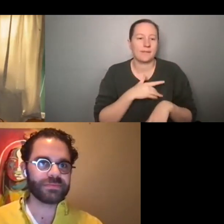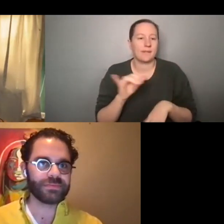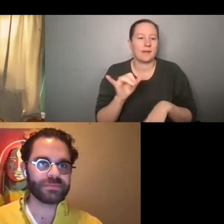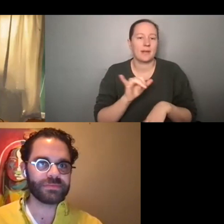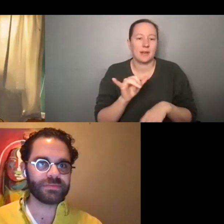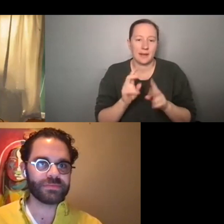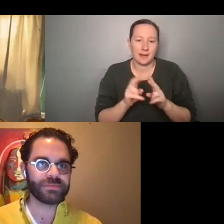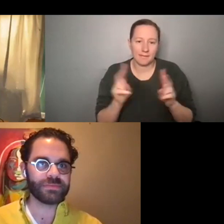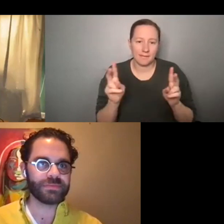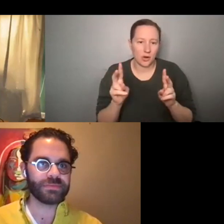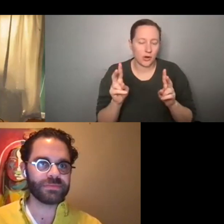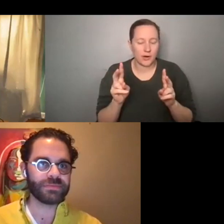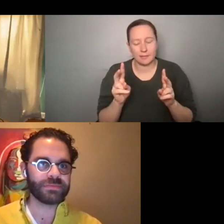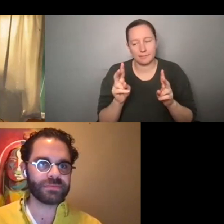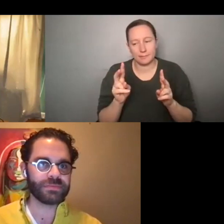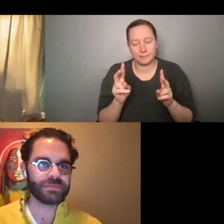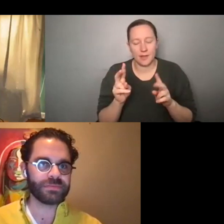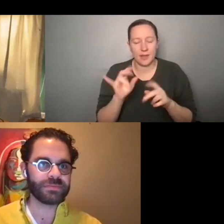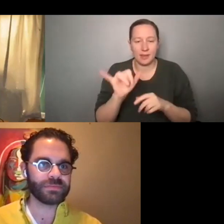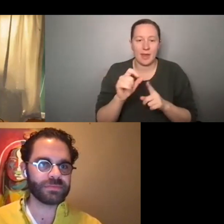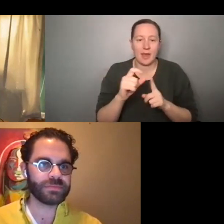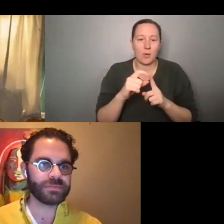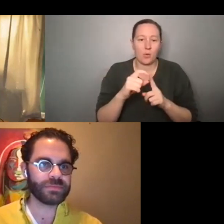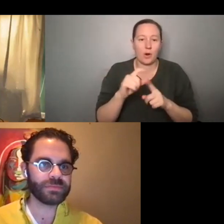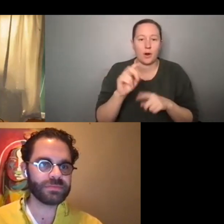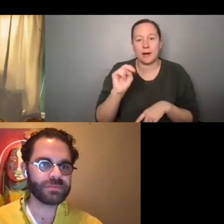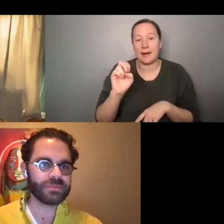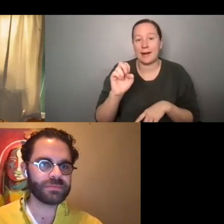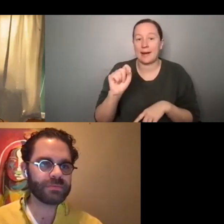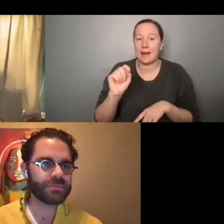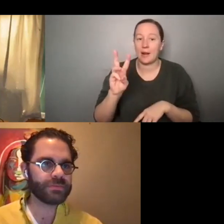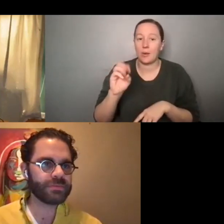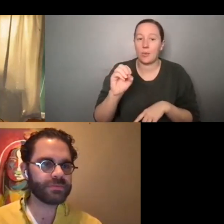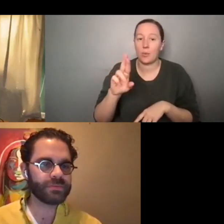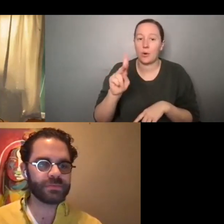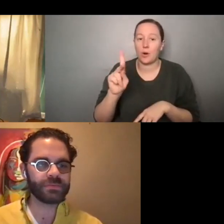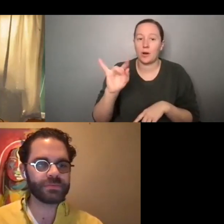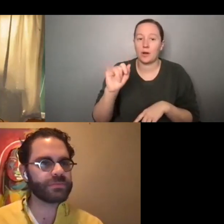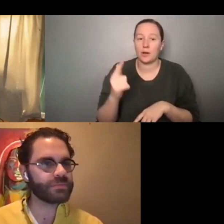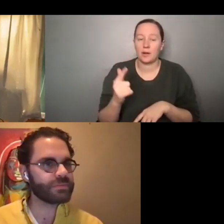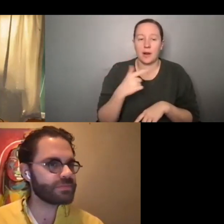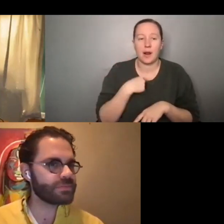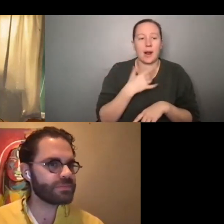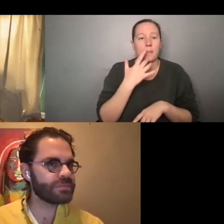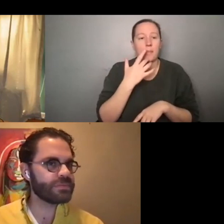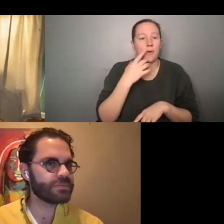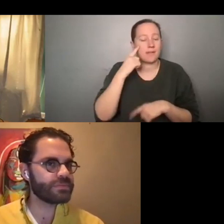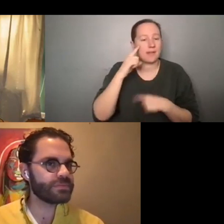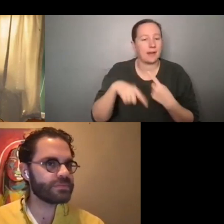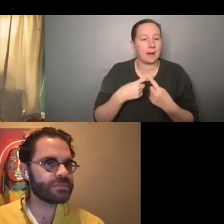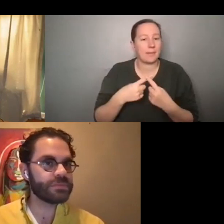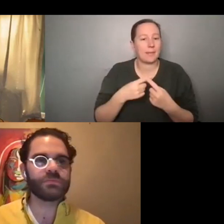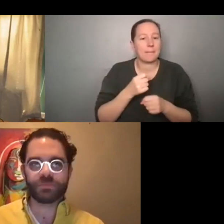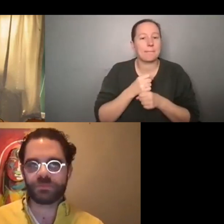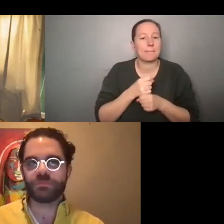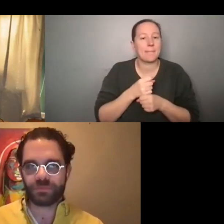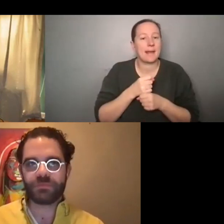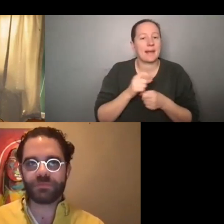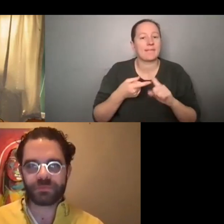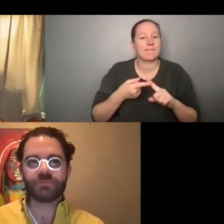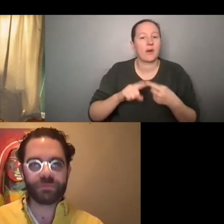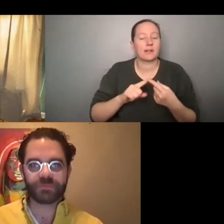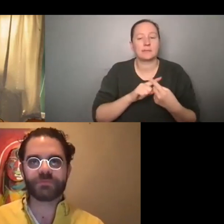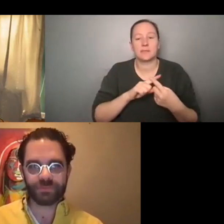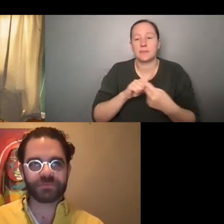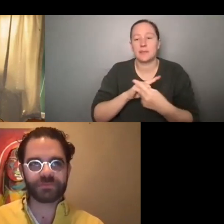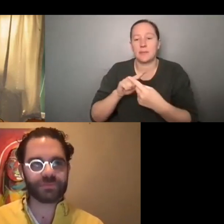loaded word. People say it a lot in this industry. I always prefer to think of networking as just making friends, right?